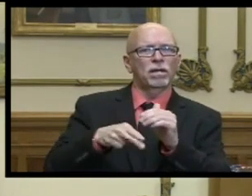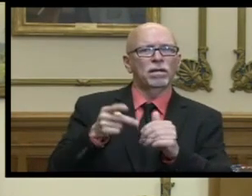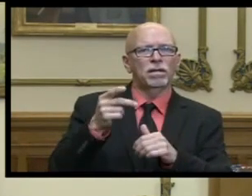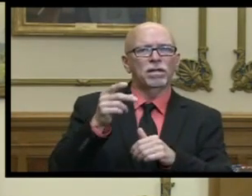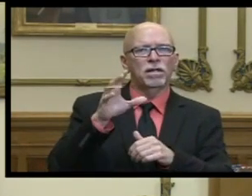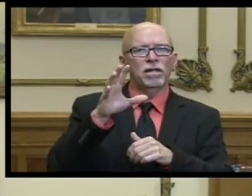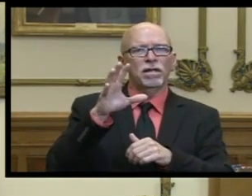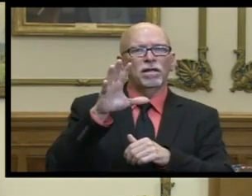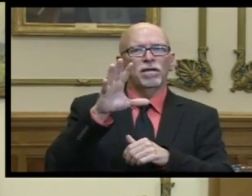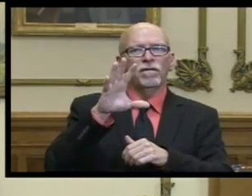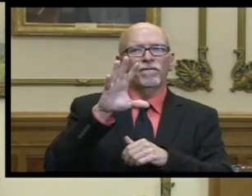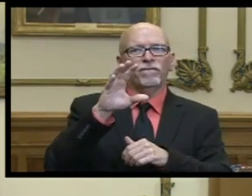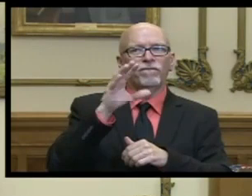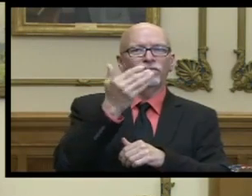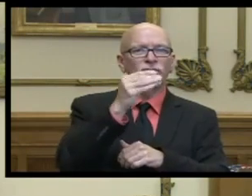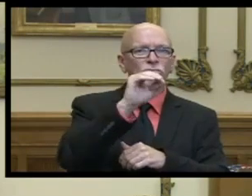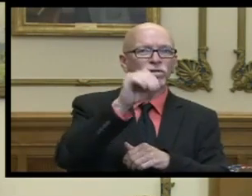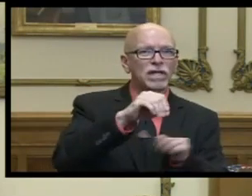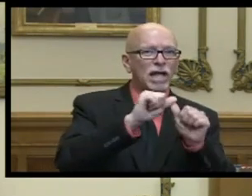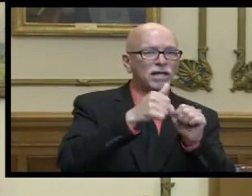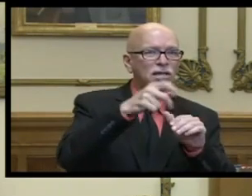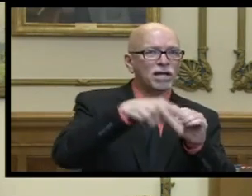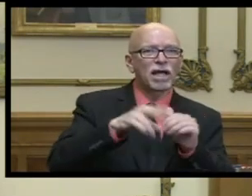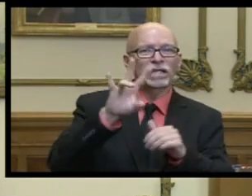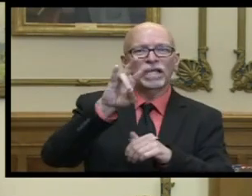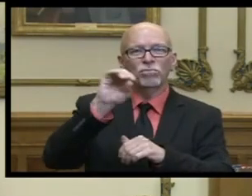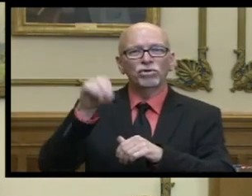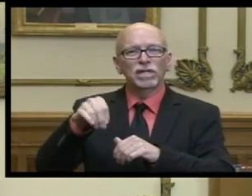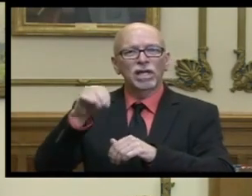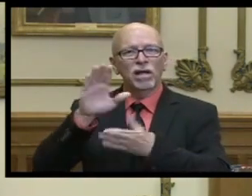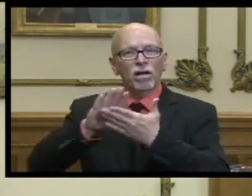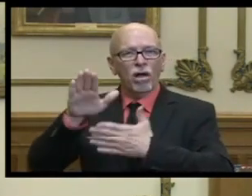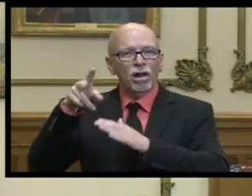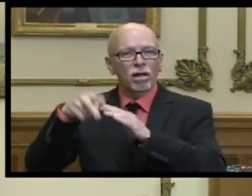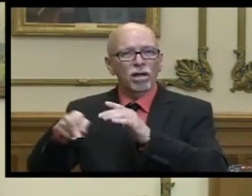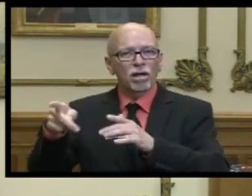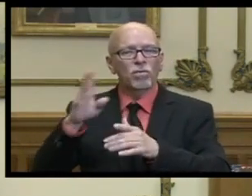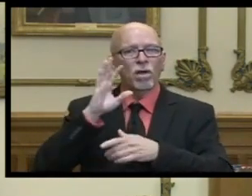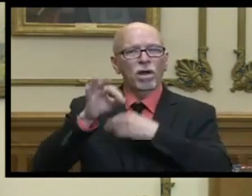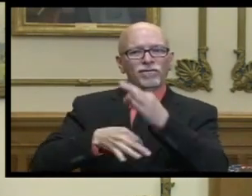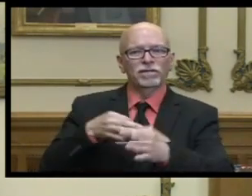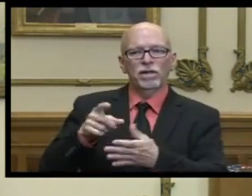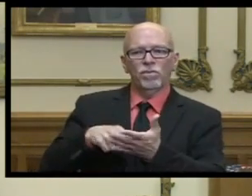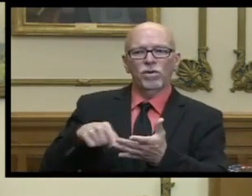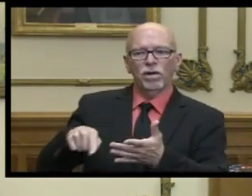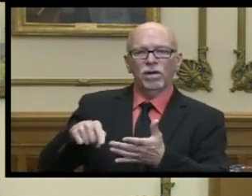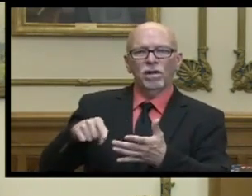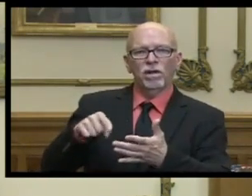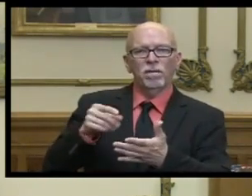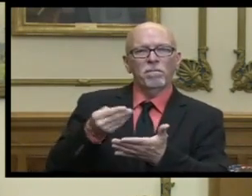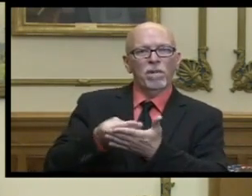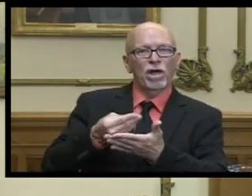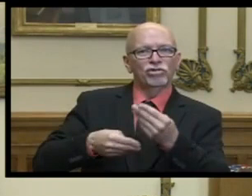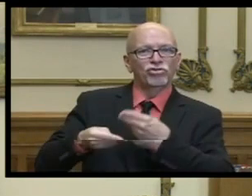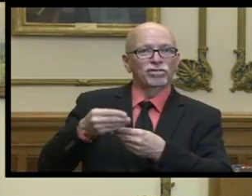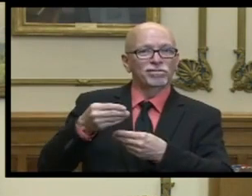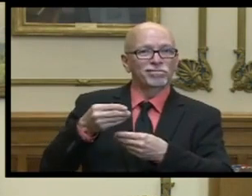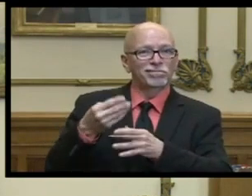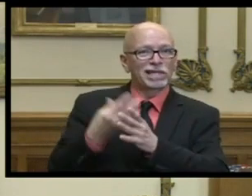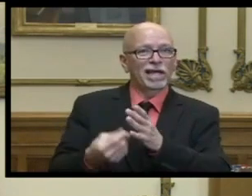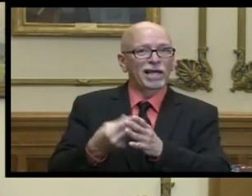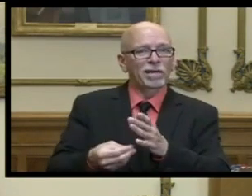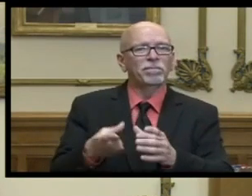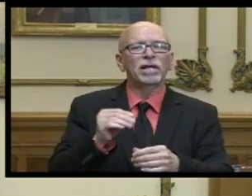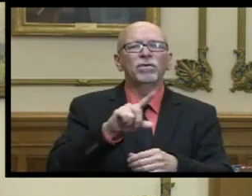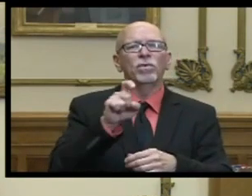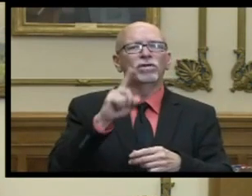agency cuts and seven seven percent higher ed cuts enough to offset what the projected budget gaps would be and then